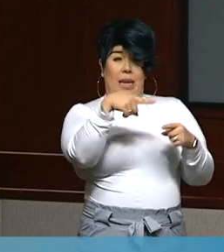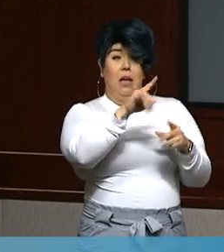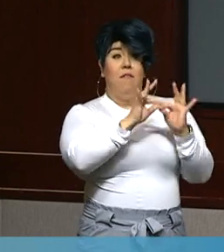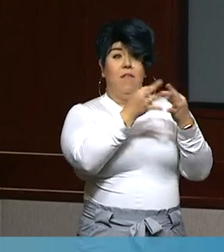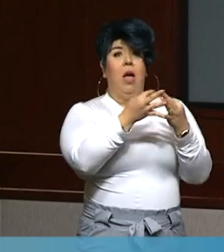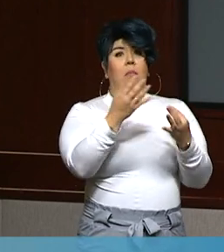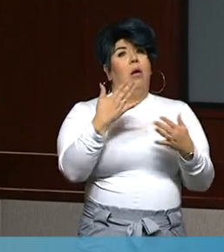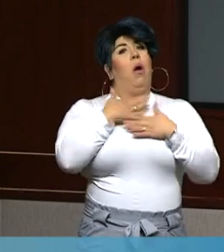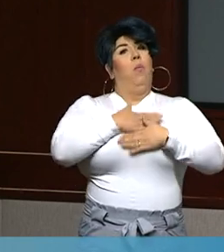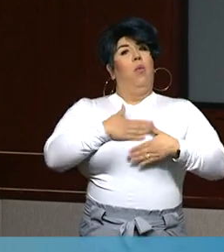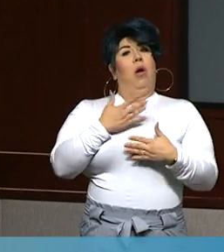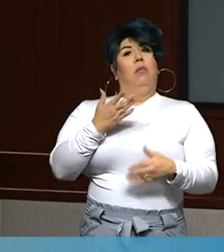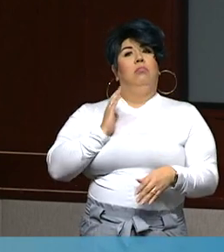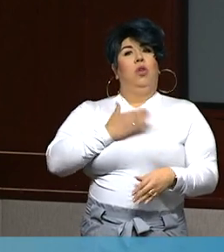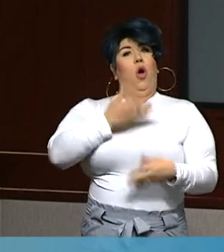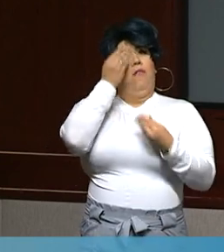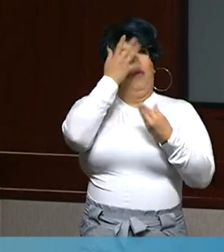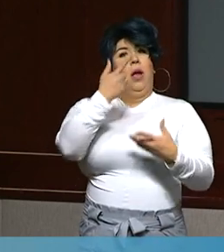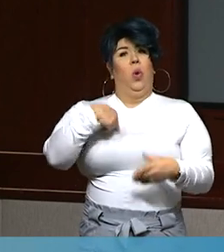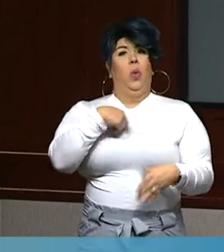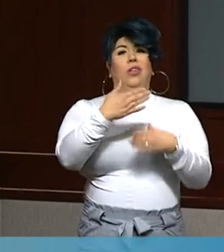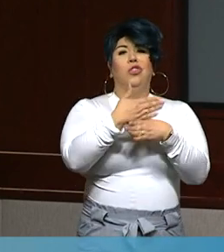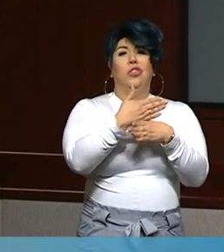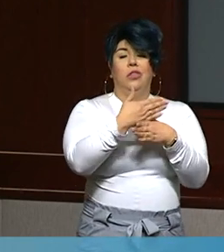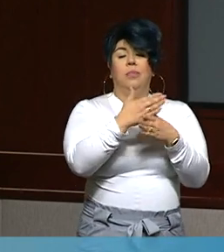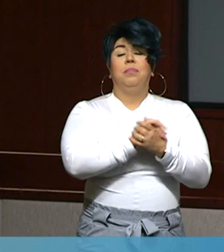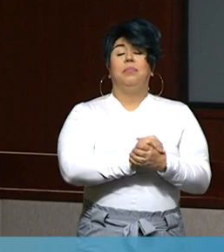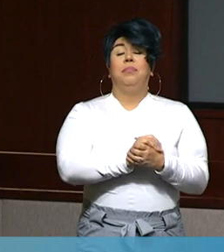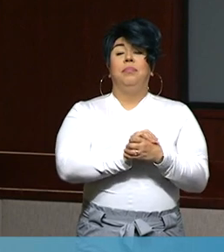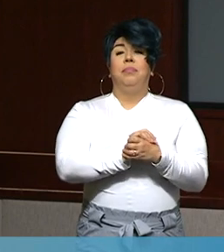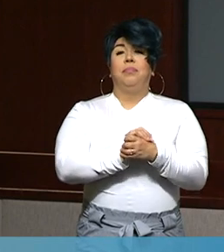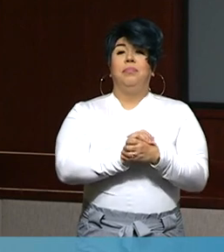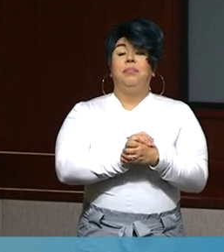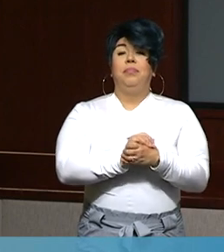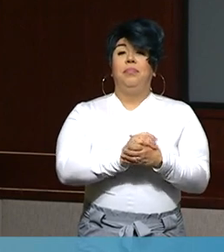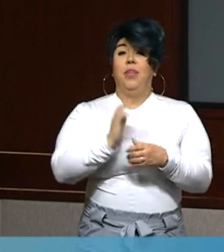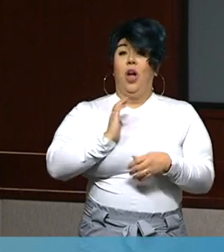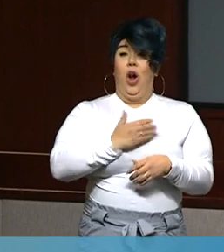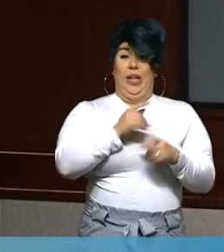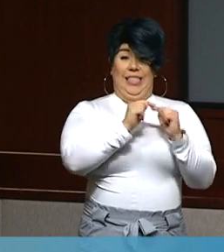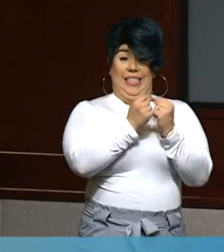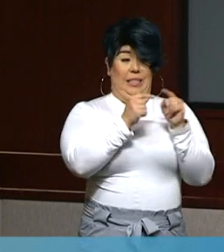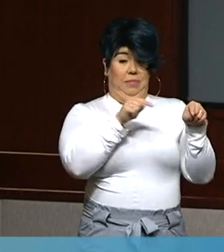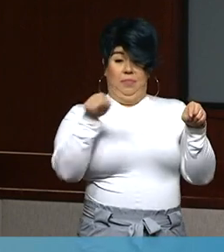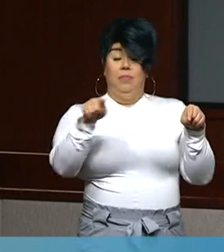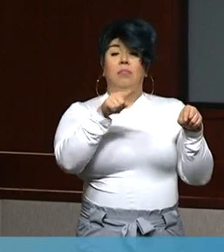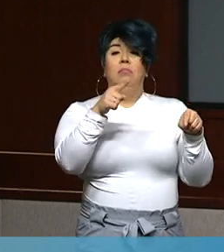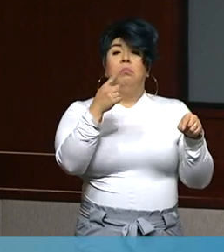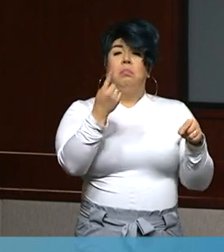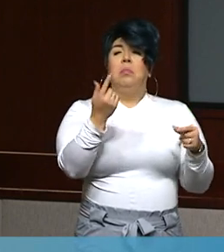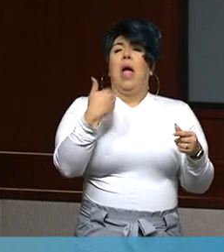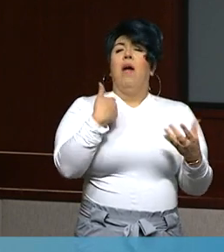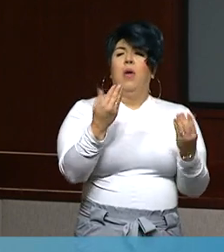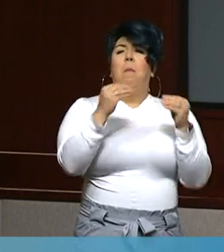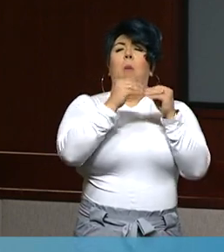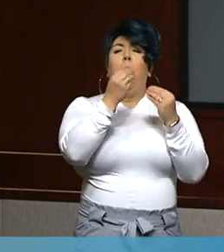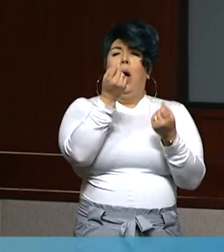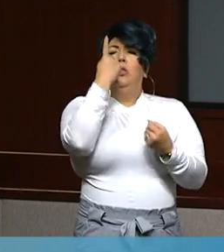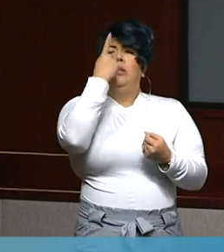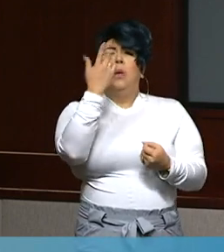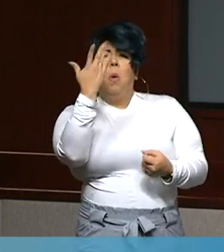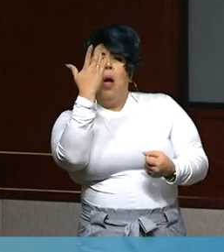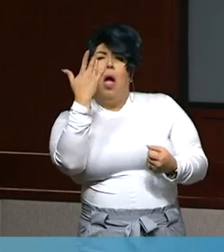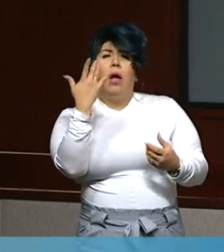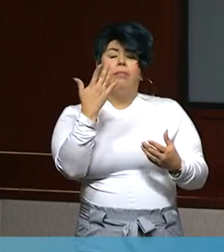of the information we are providing them. Our potential, our canvassers are also gaining a better understanding of potential barriers to